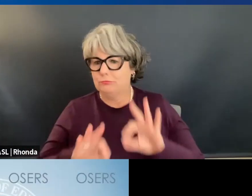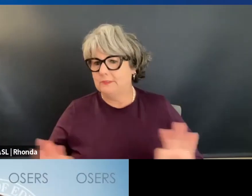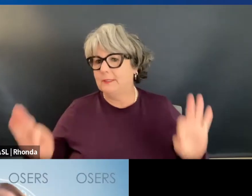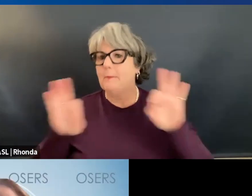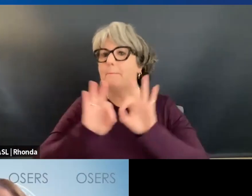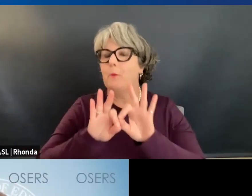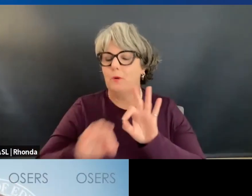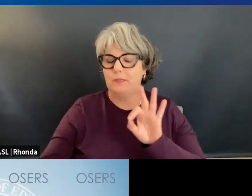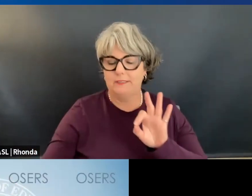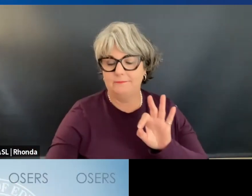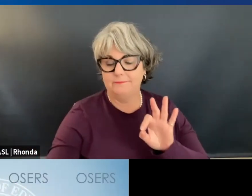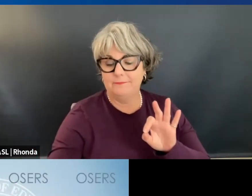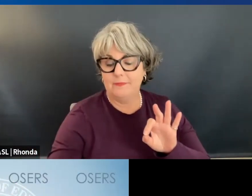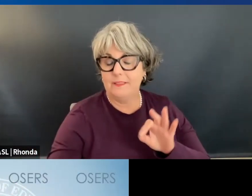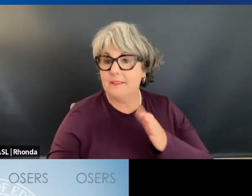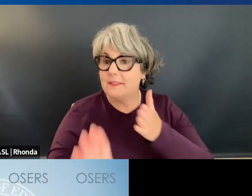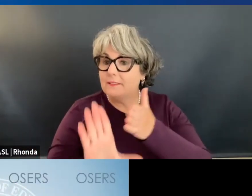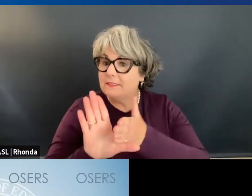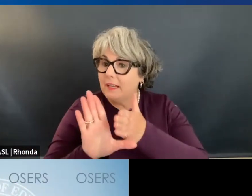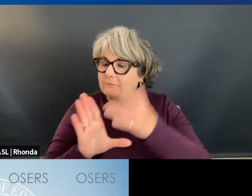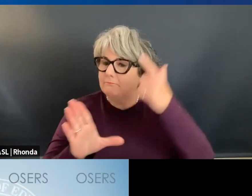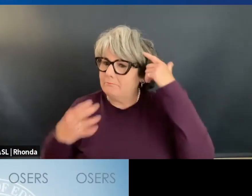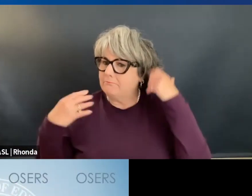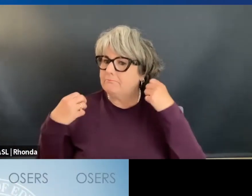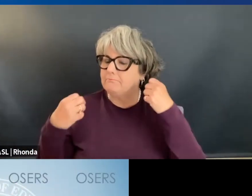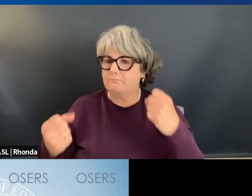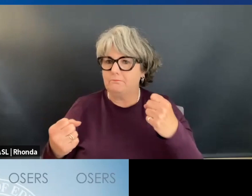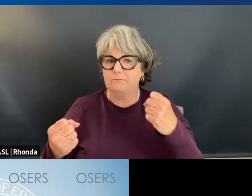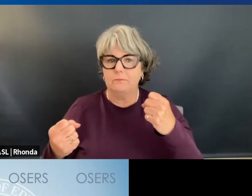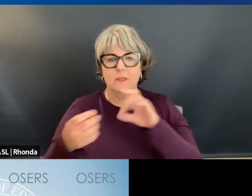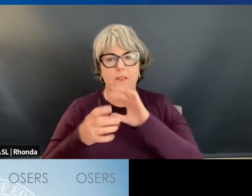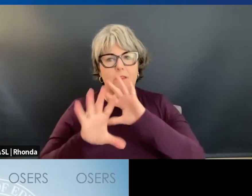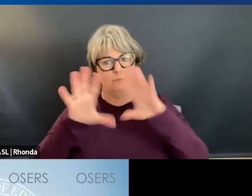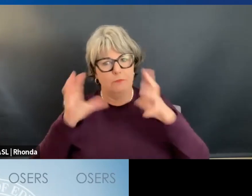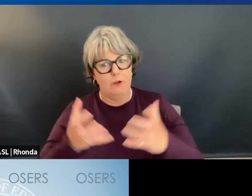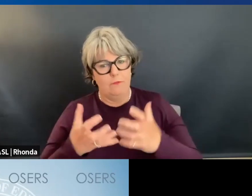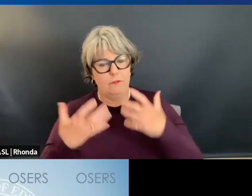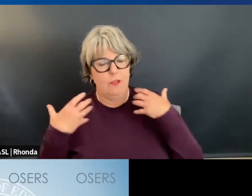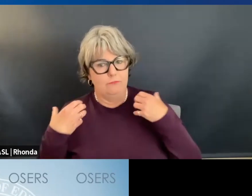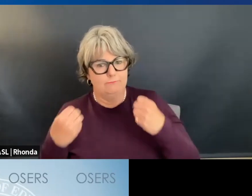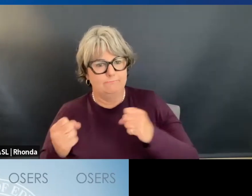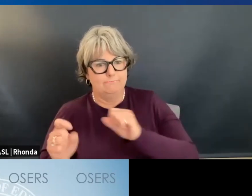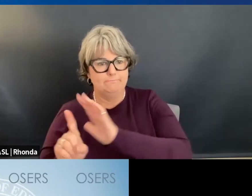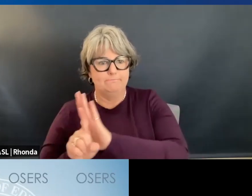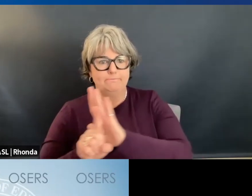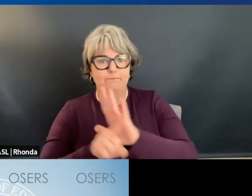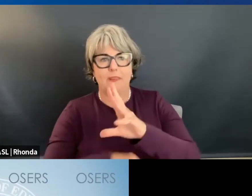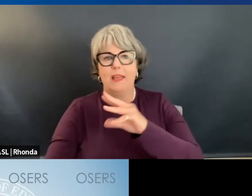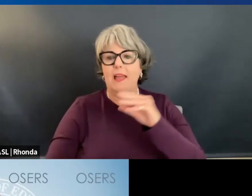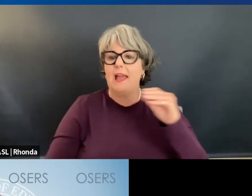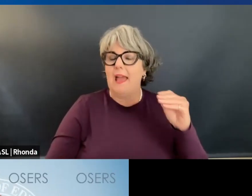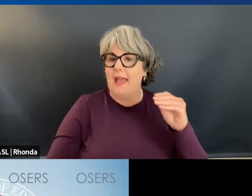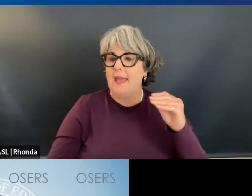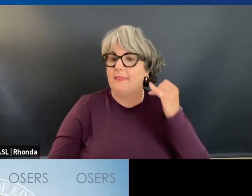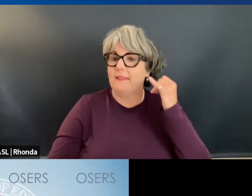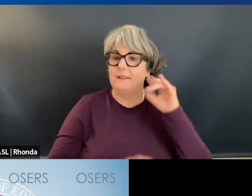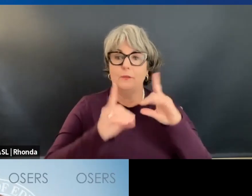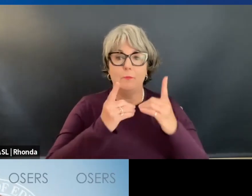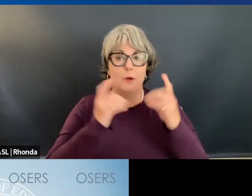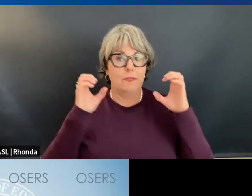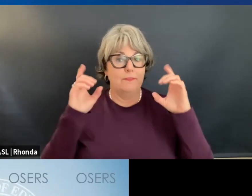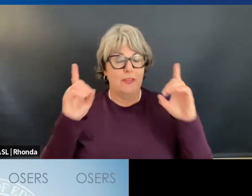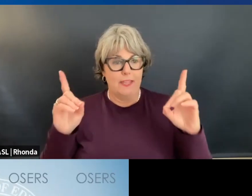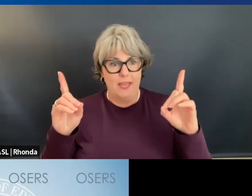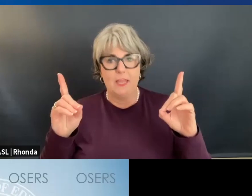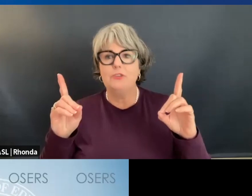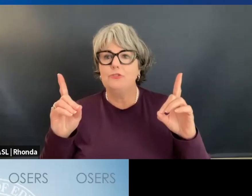as is their psychological safety, which contributes to their overall well-being. And I hear that the department has made